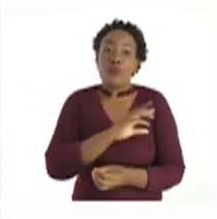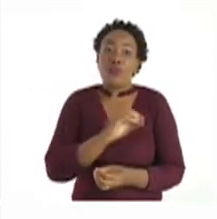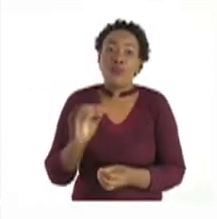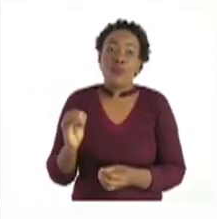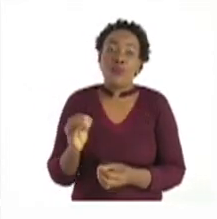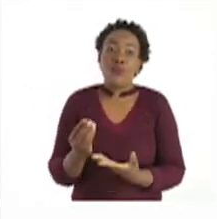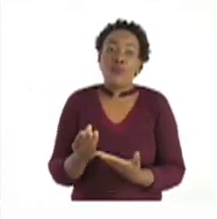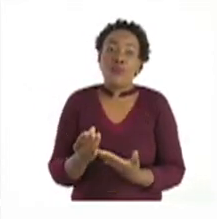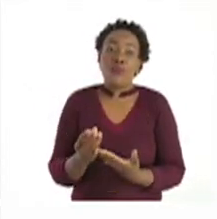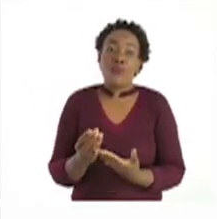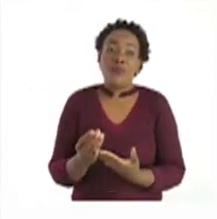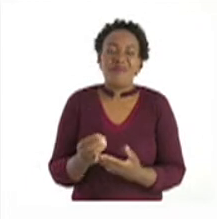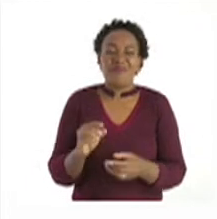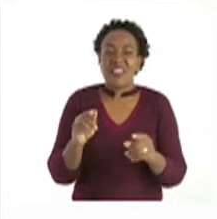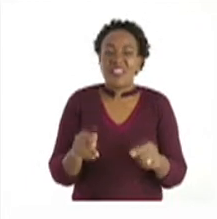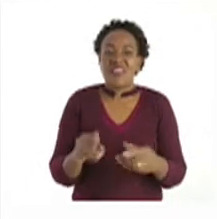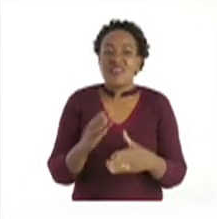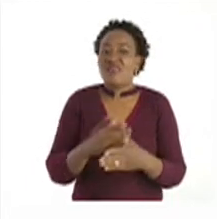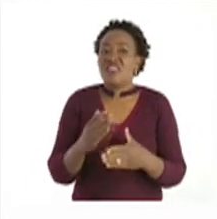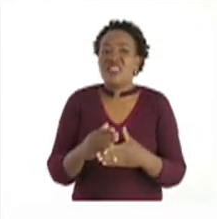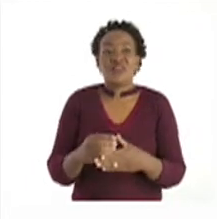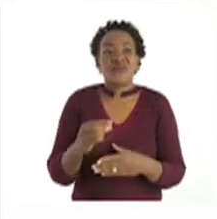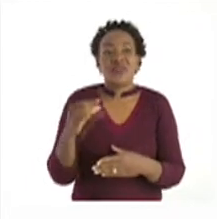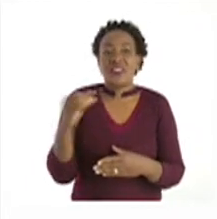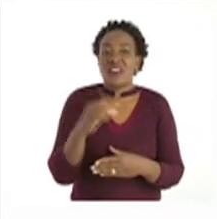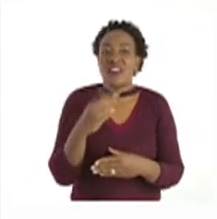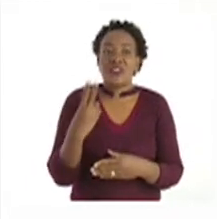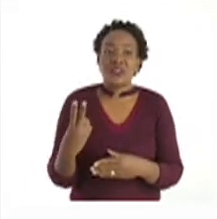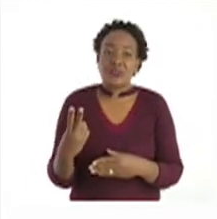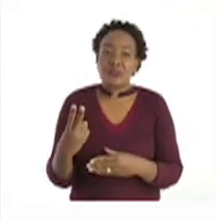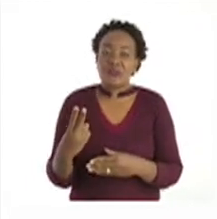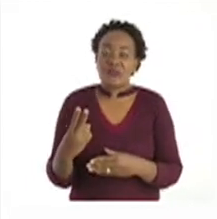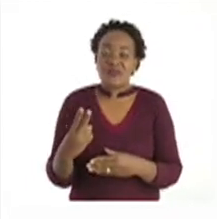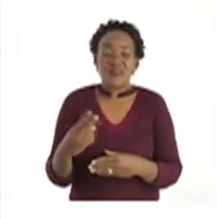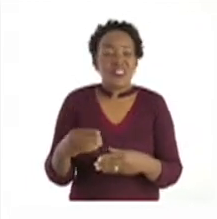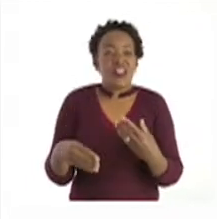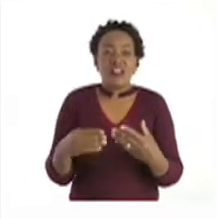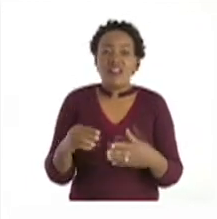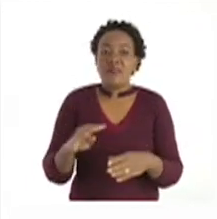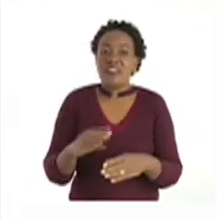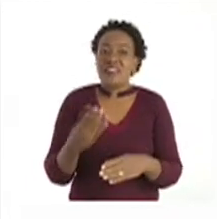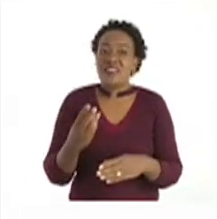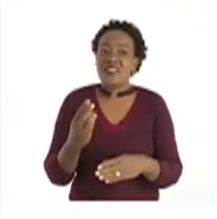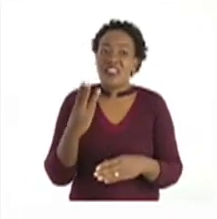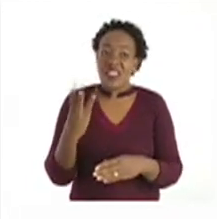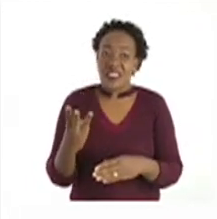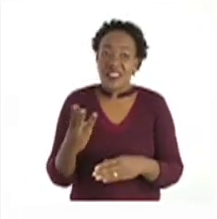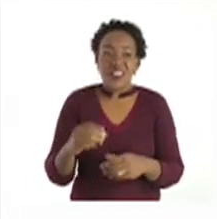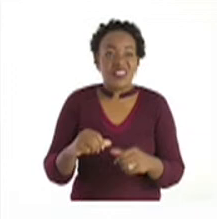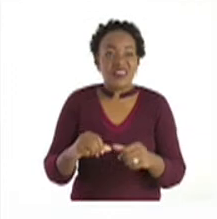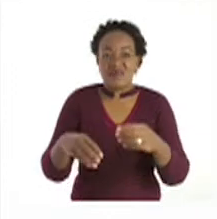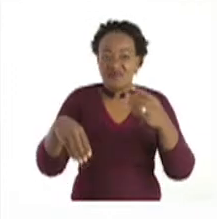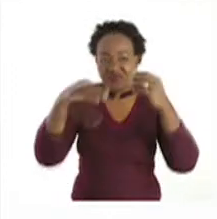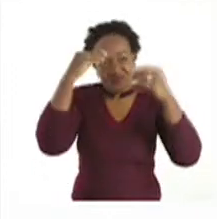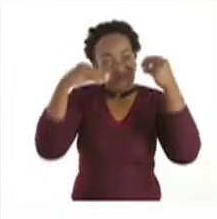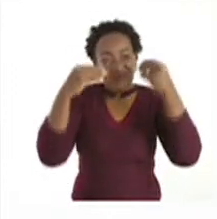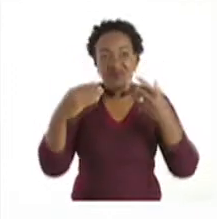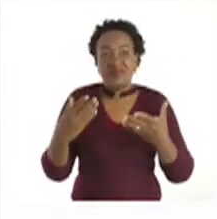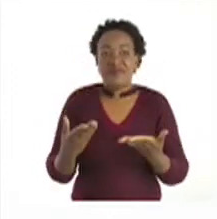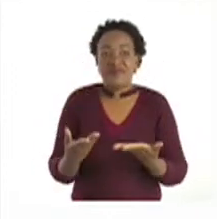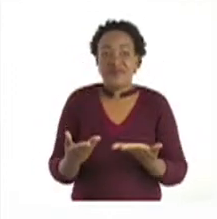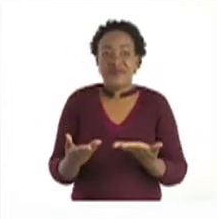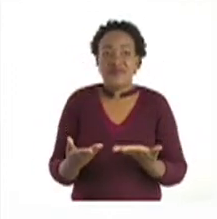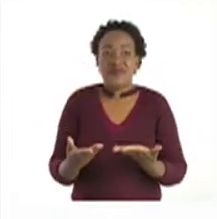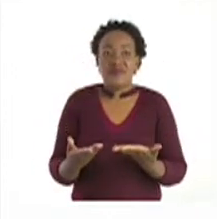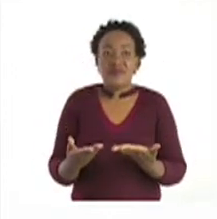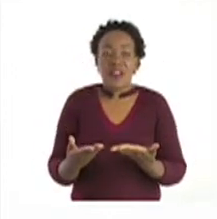but grade threes, you can also follow for revision purposes. And before we start